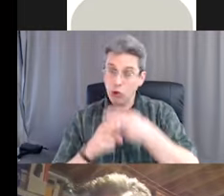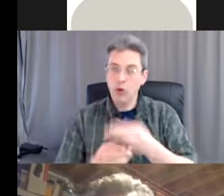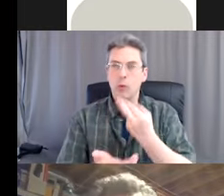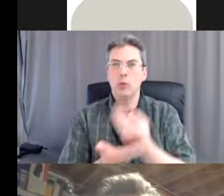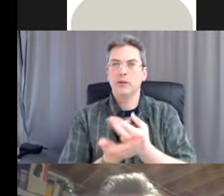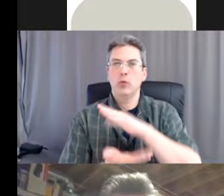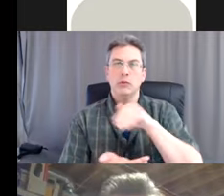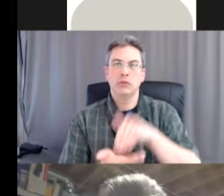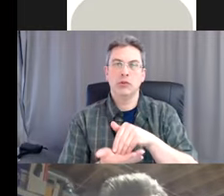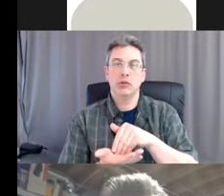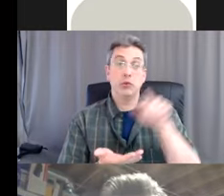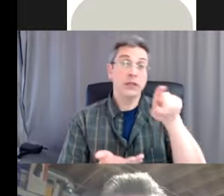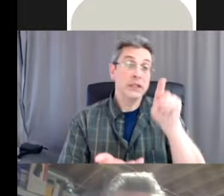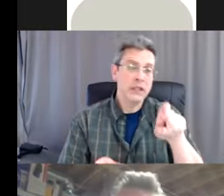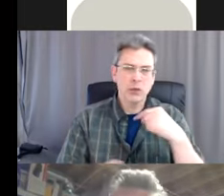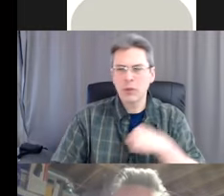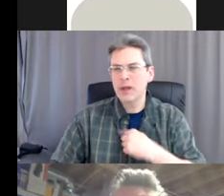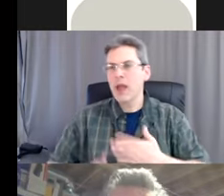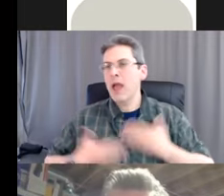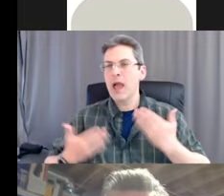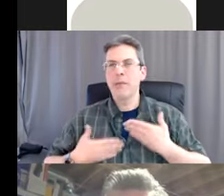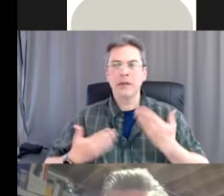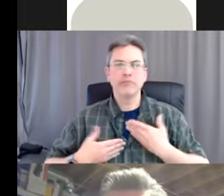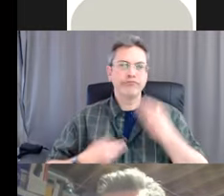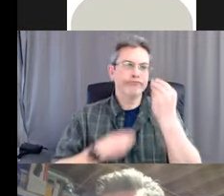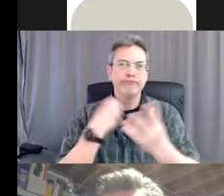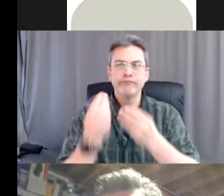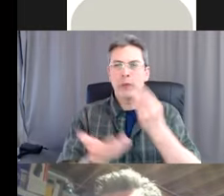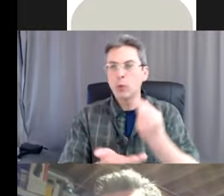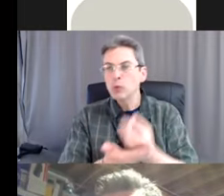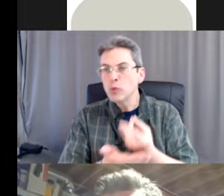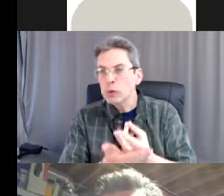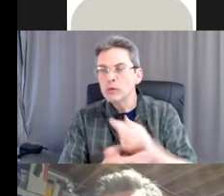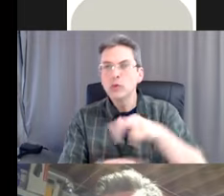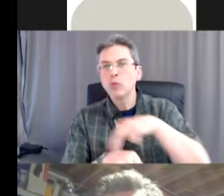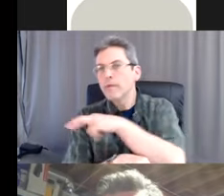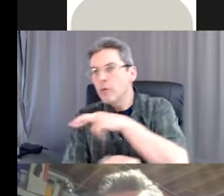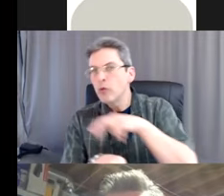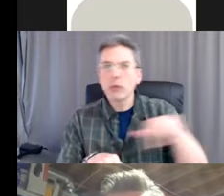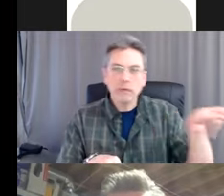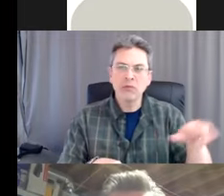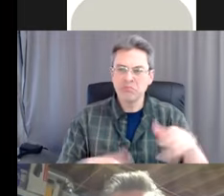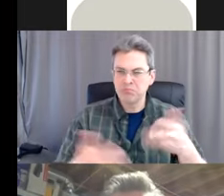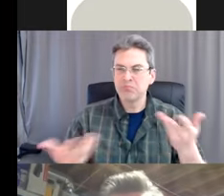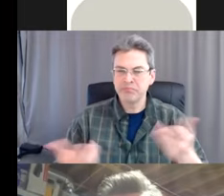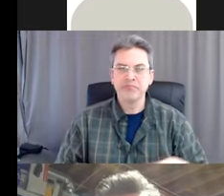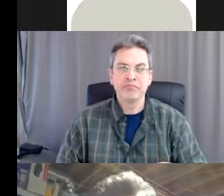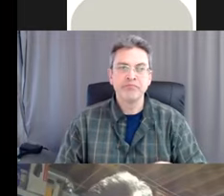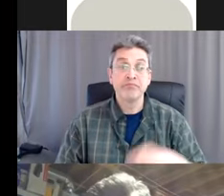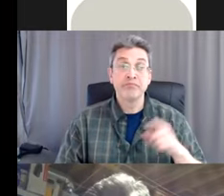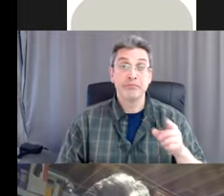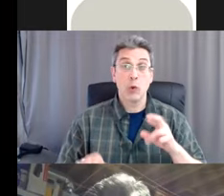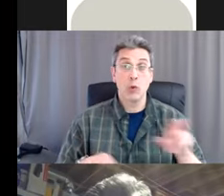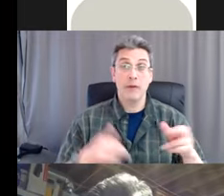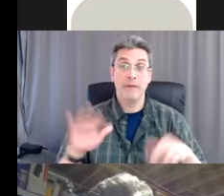happy to put together resources and referrals for folks. All right, I'm going to end this poll in 5,